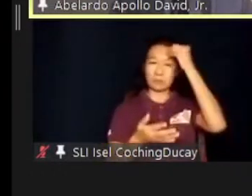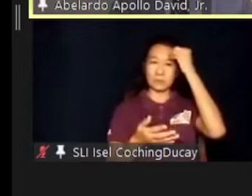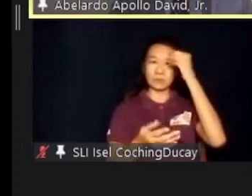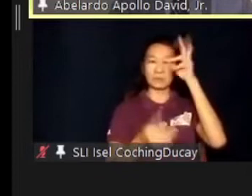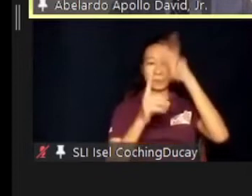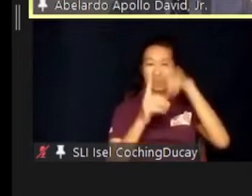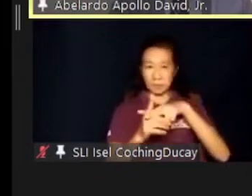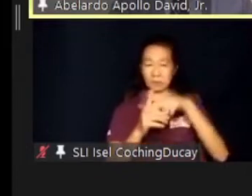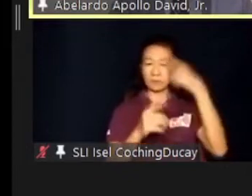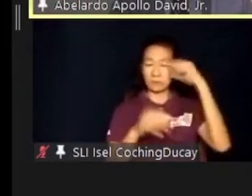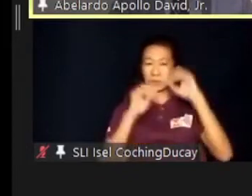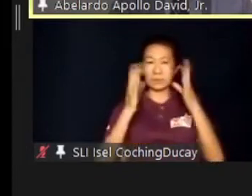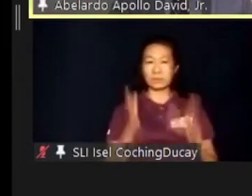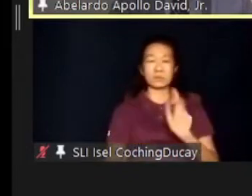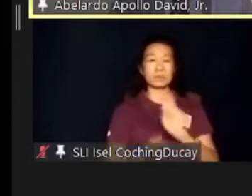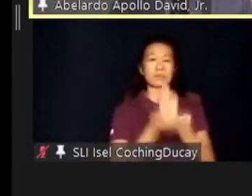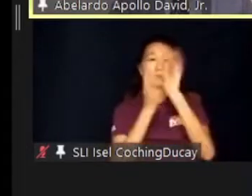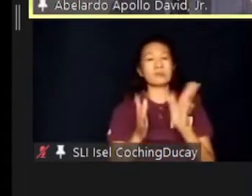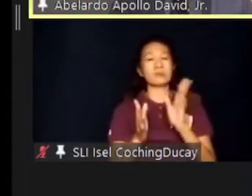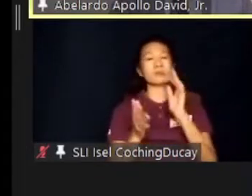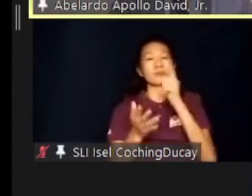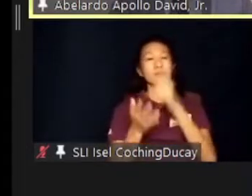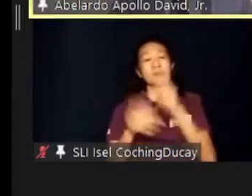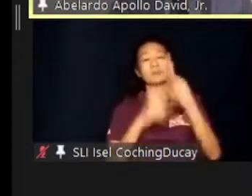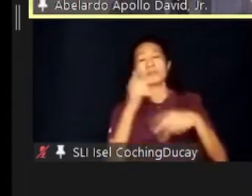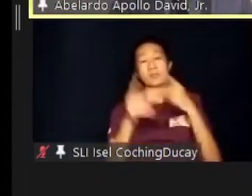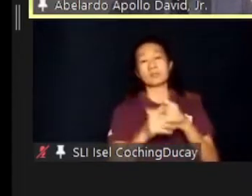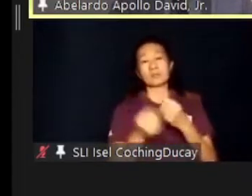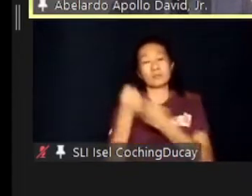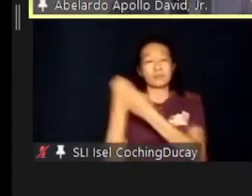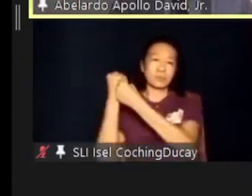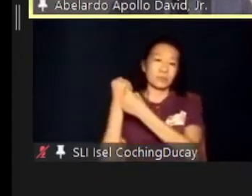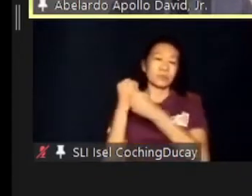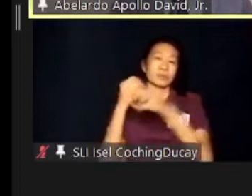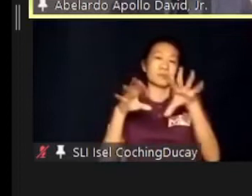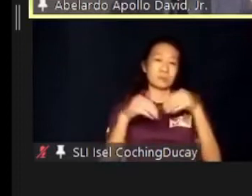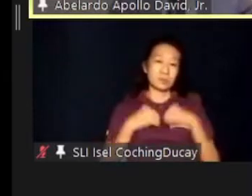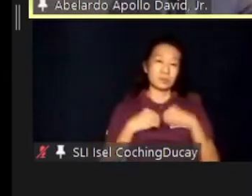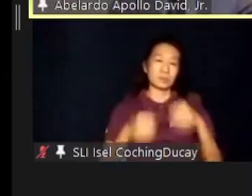and therapists to know what kind of support and accommodations to extend.